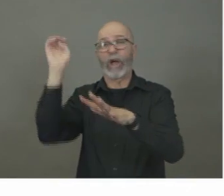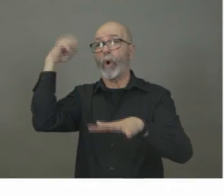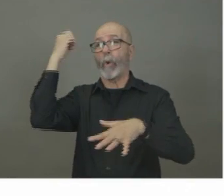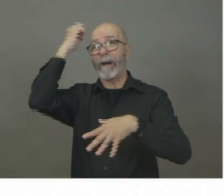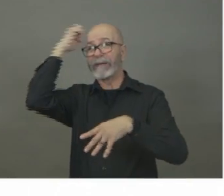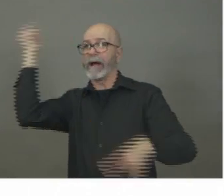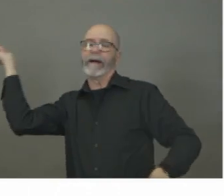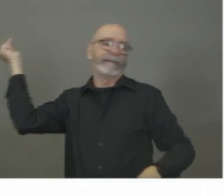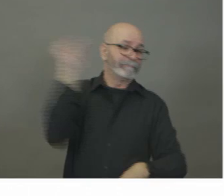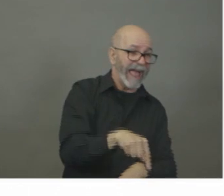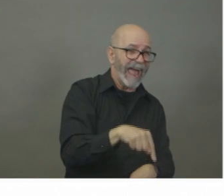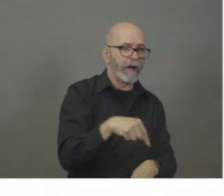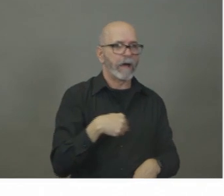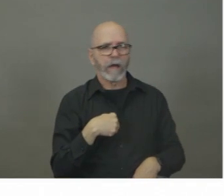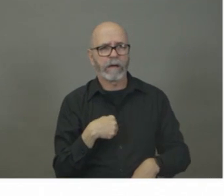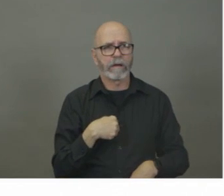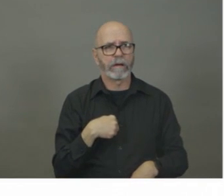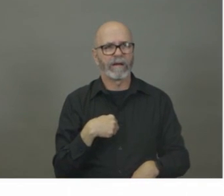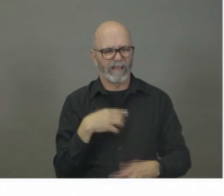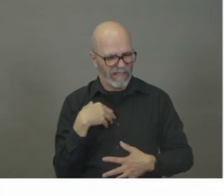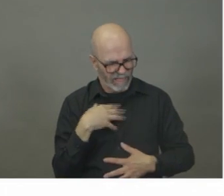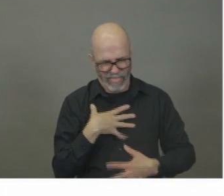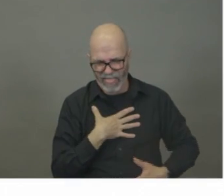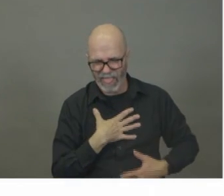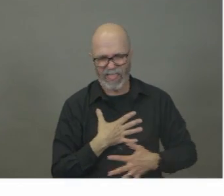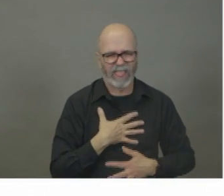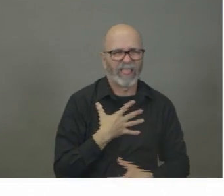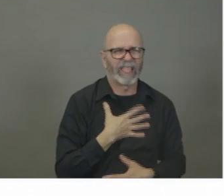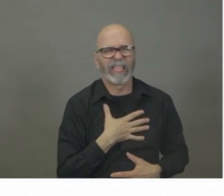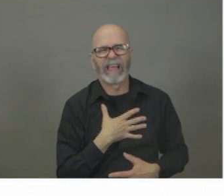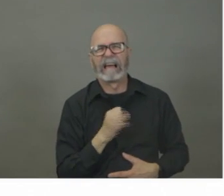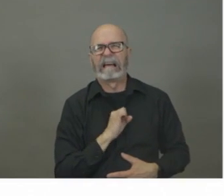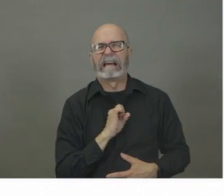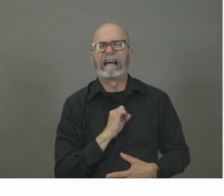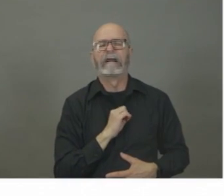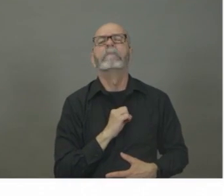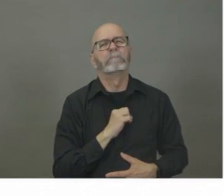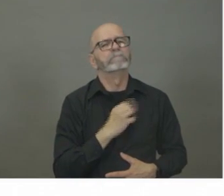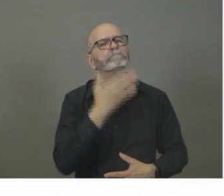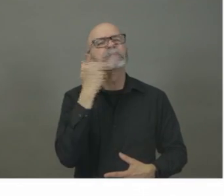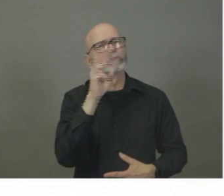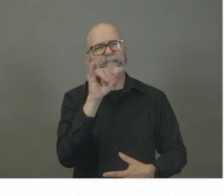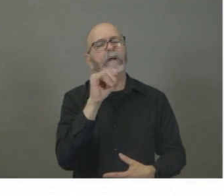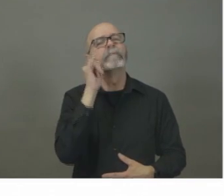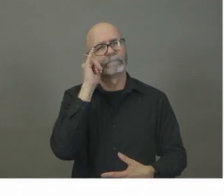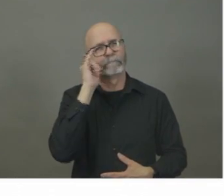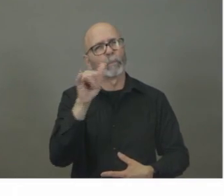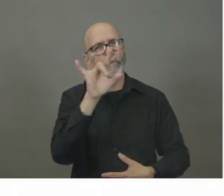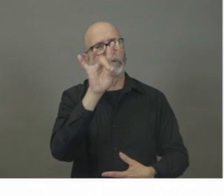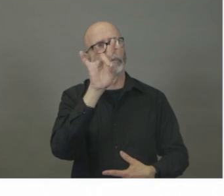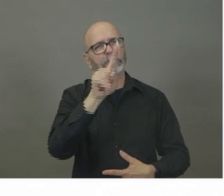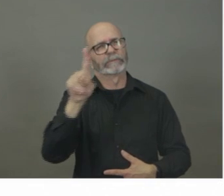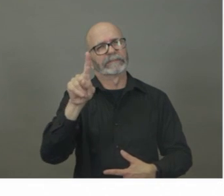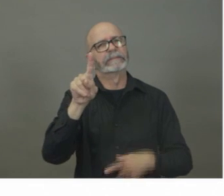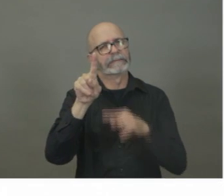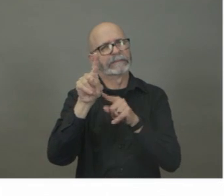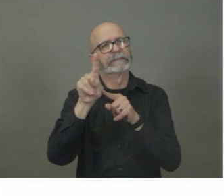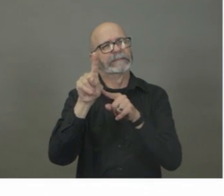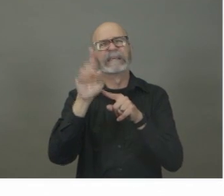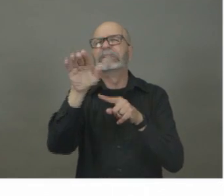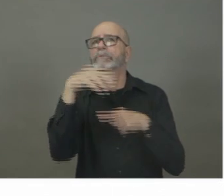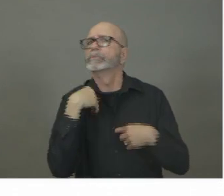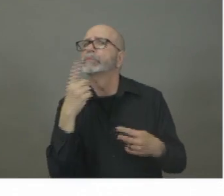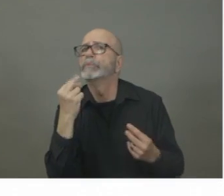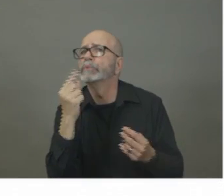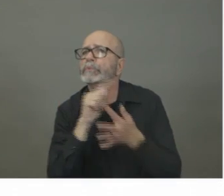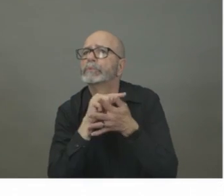We need to make sure 811 is used for when it's needed and I've heard reports this morning of media are calling 811 just